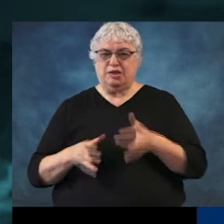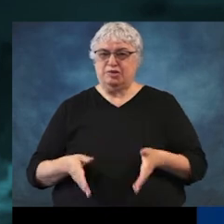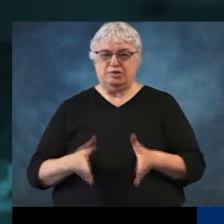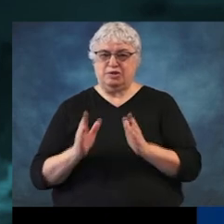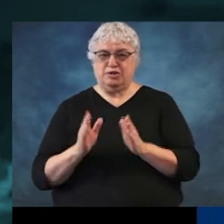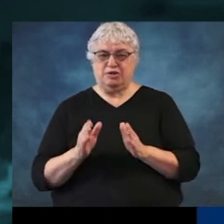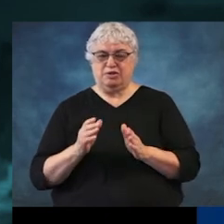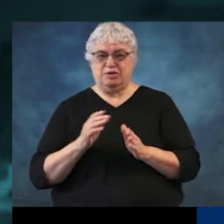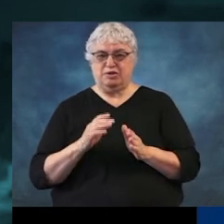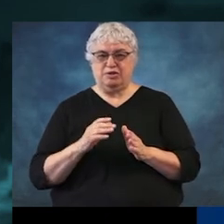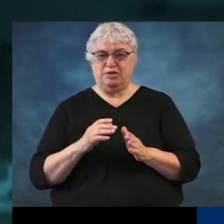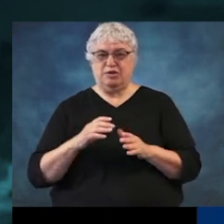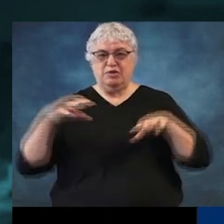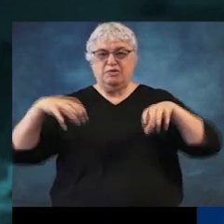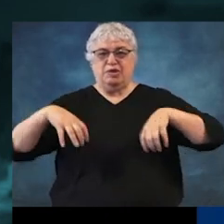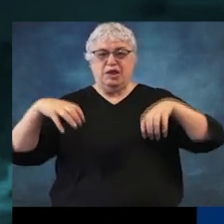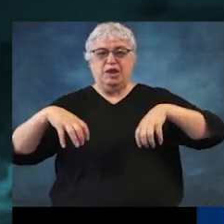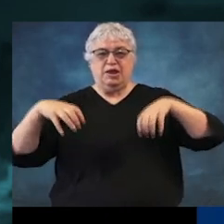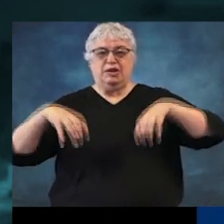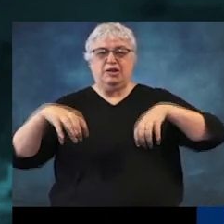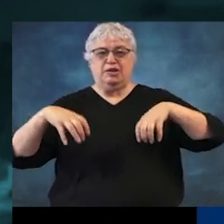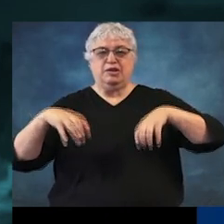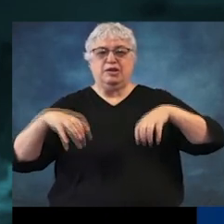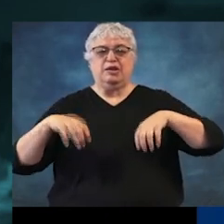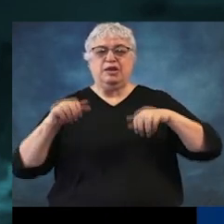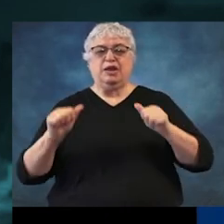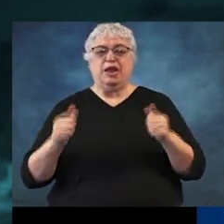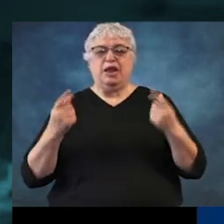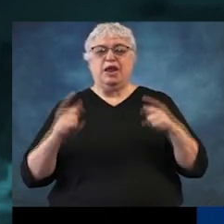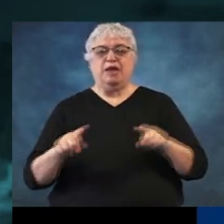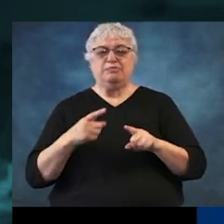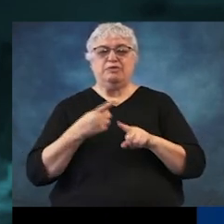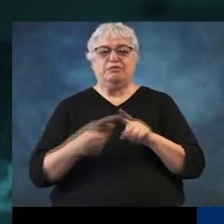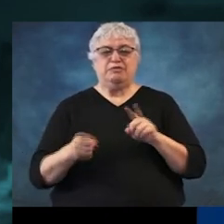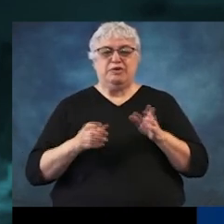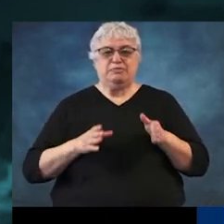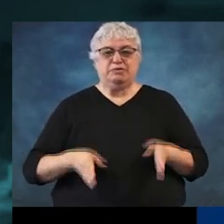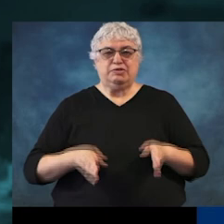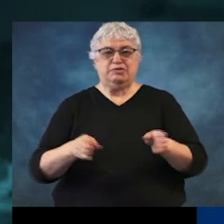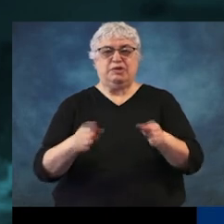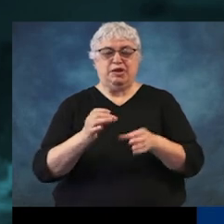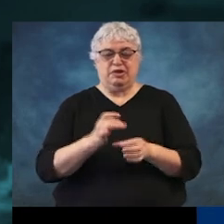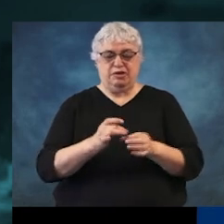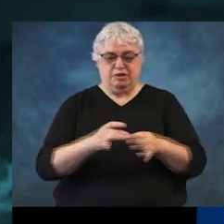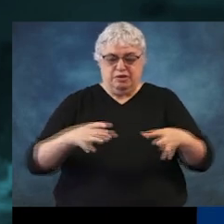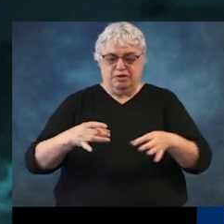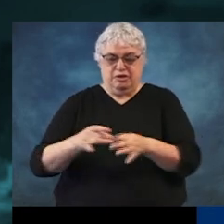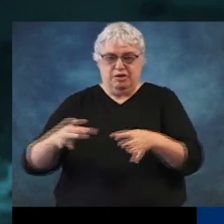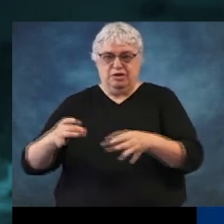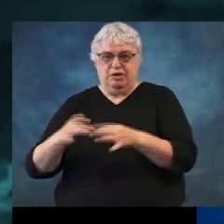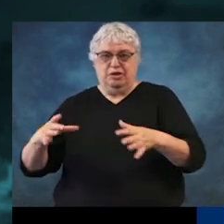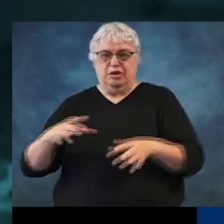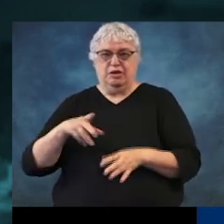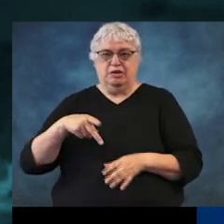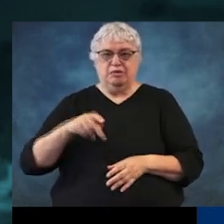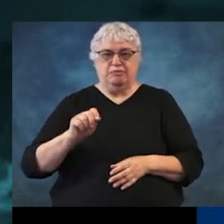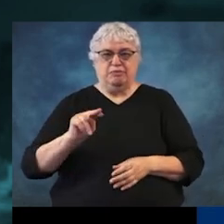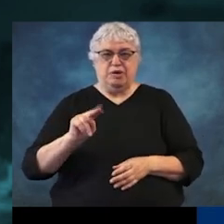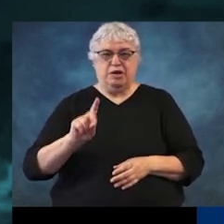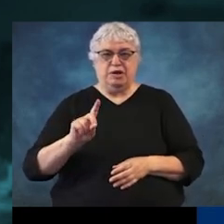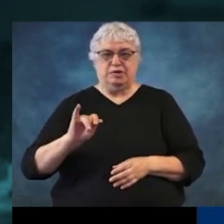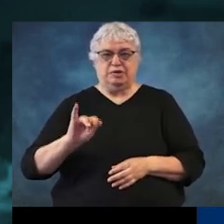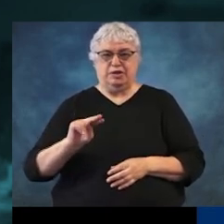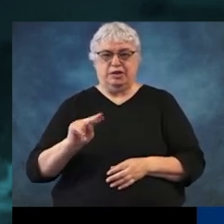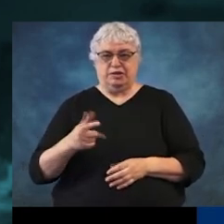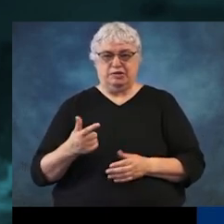flooding from the rainfall rates that can potentially be happening from the streets, that ponding we talked about. And we're actually working